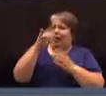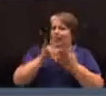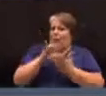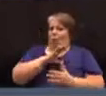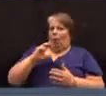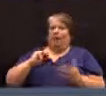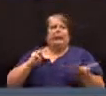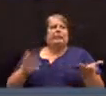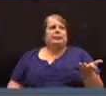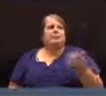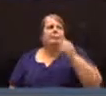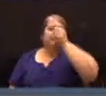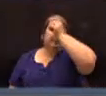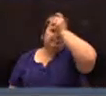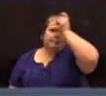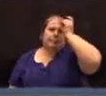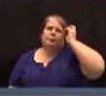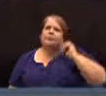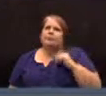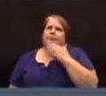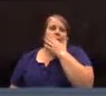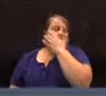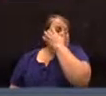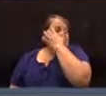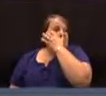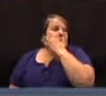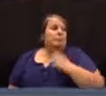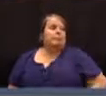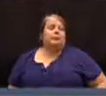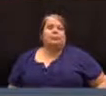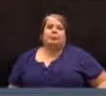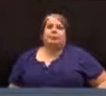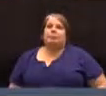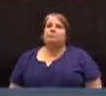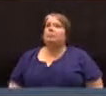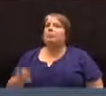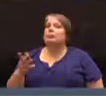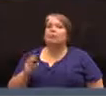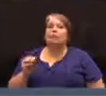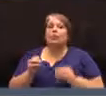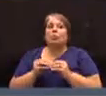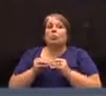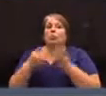discussion? Uh, let me, yes.